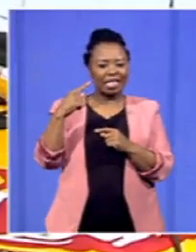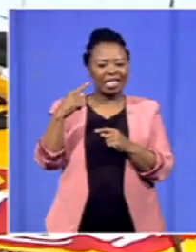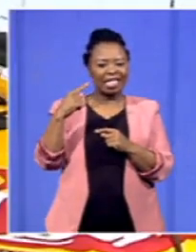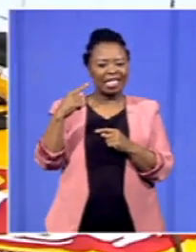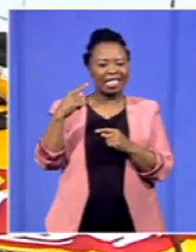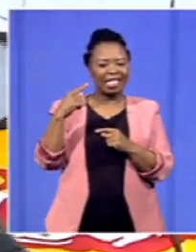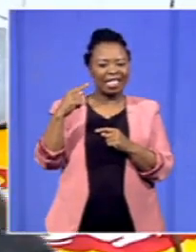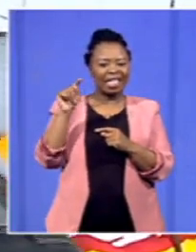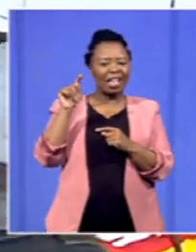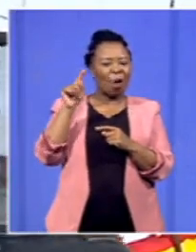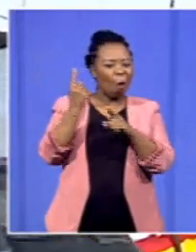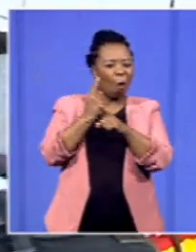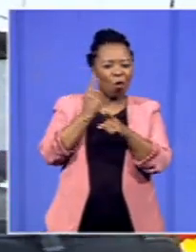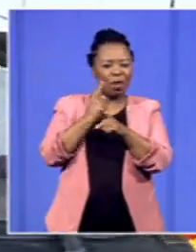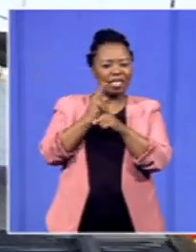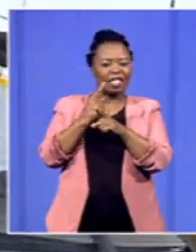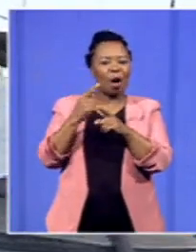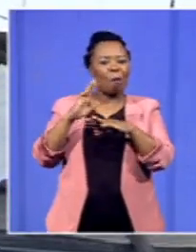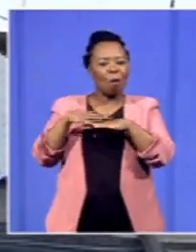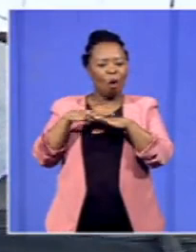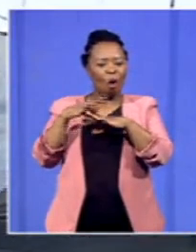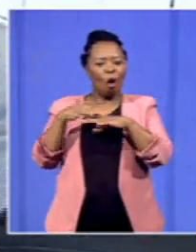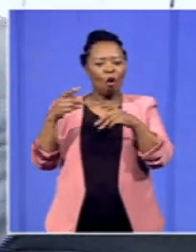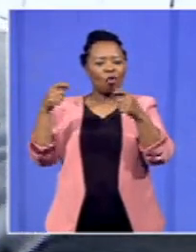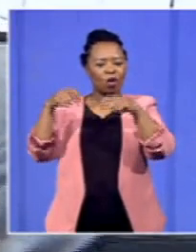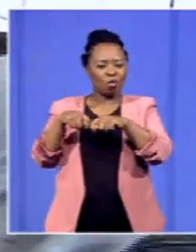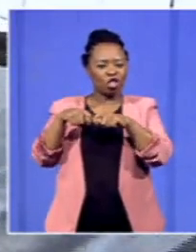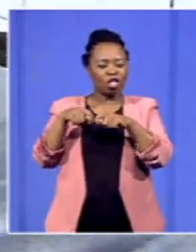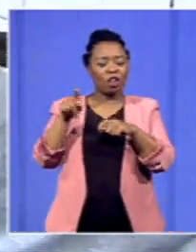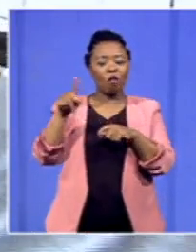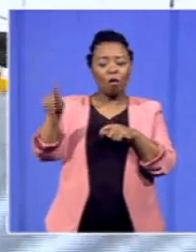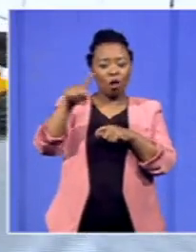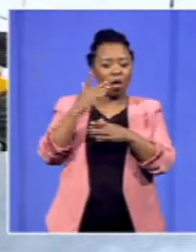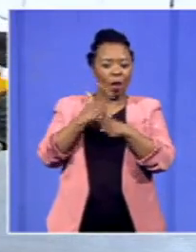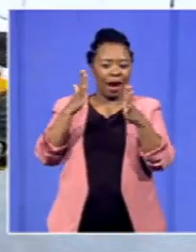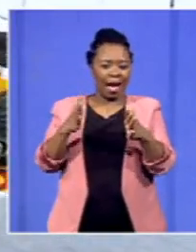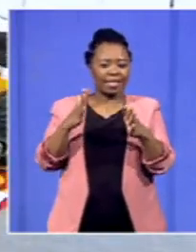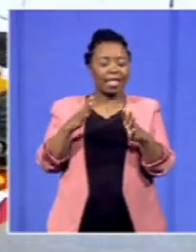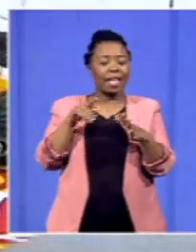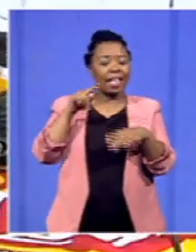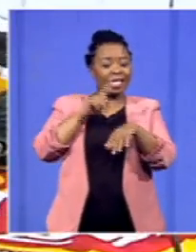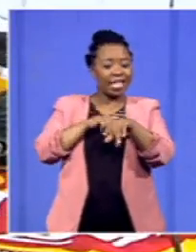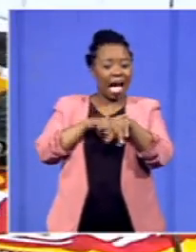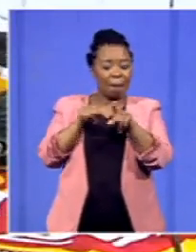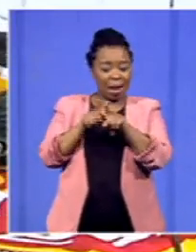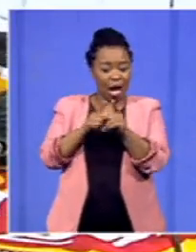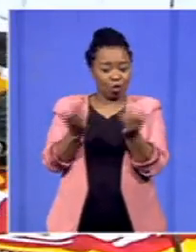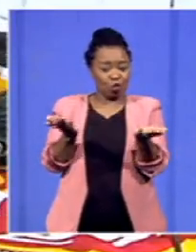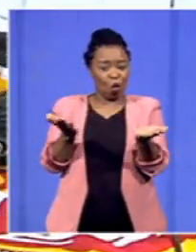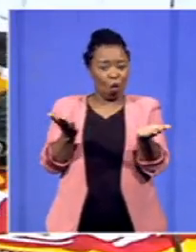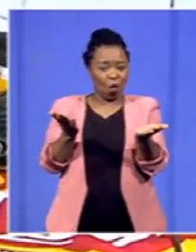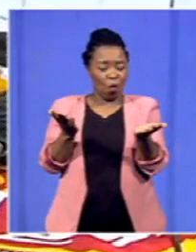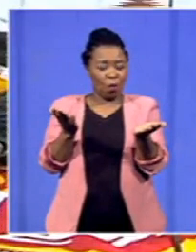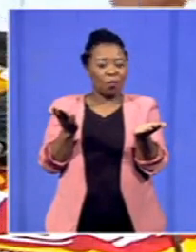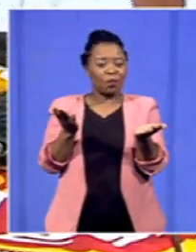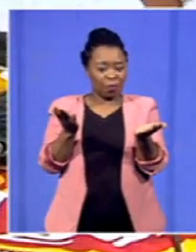at the contributions of the workers and during times like this when for